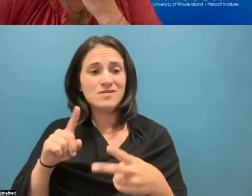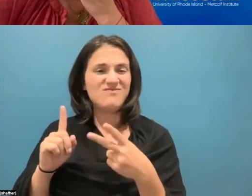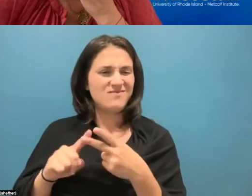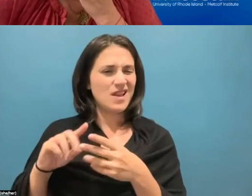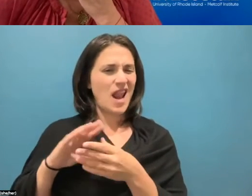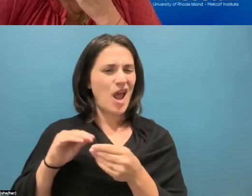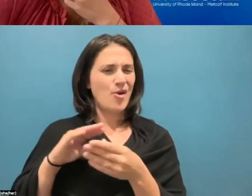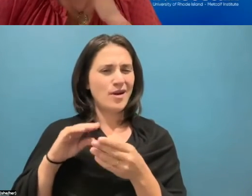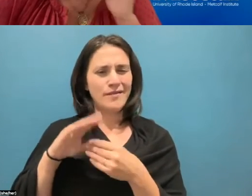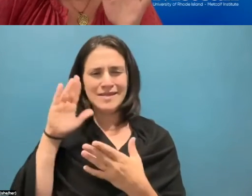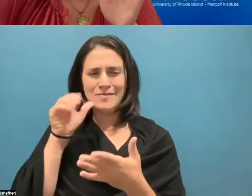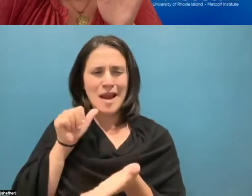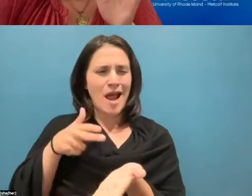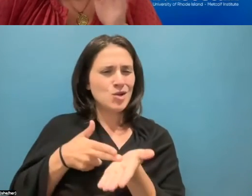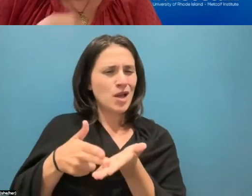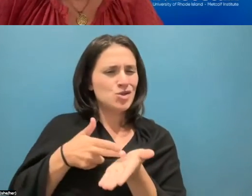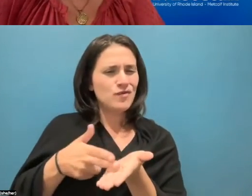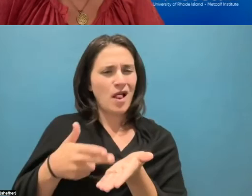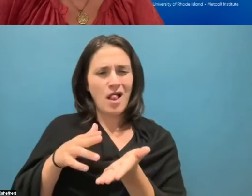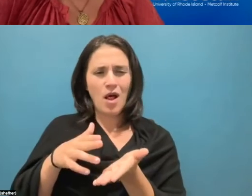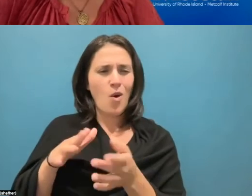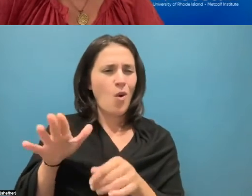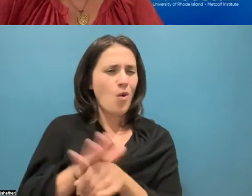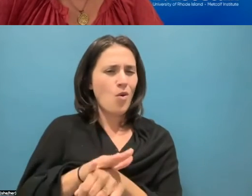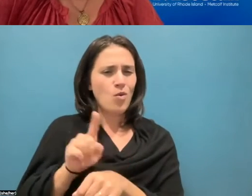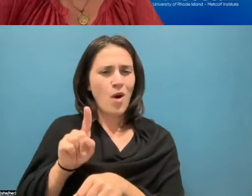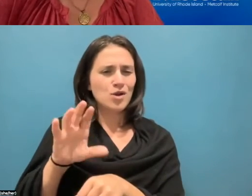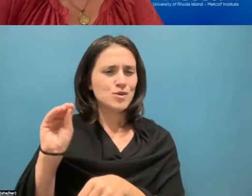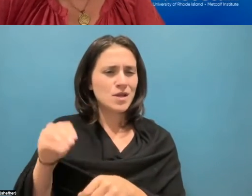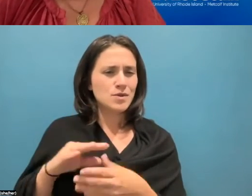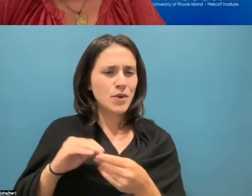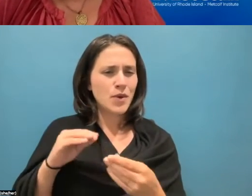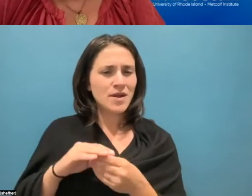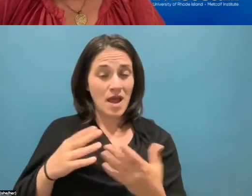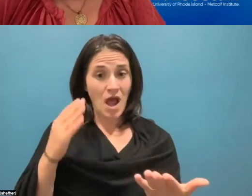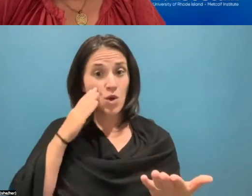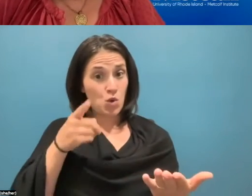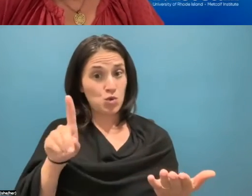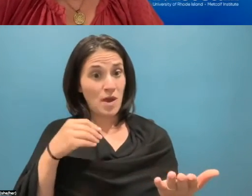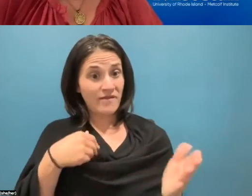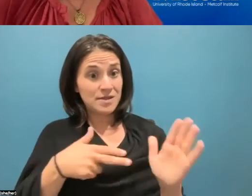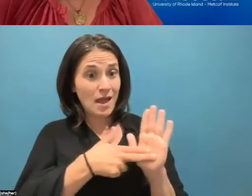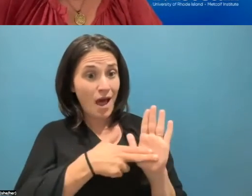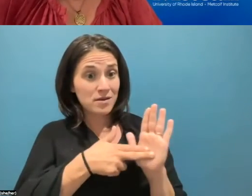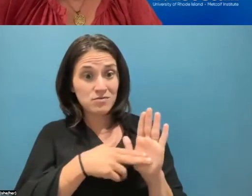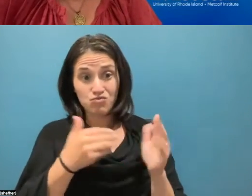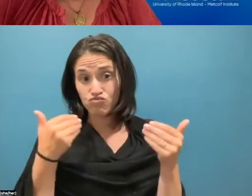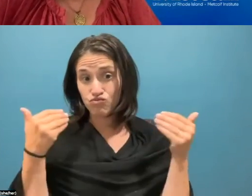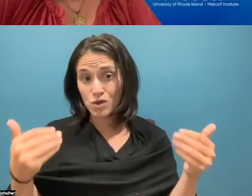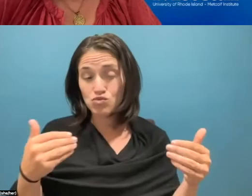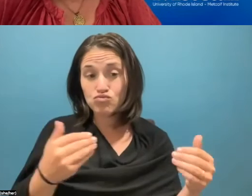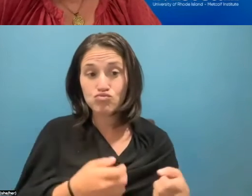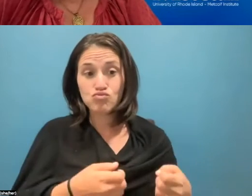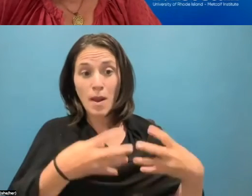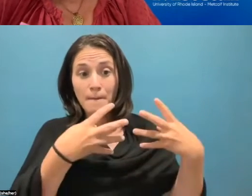to hear from you. And I know you've got some, you've got some slides. So if, Rosemary, if you could bring up those